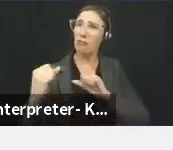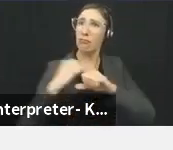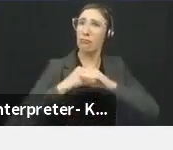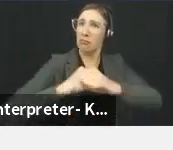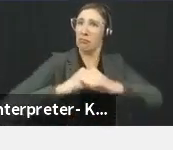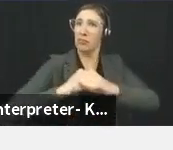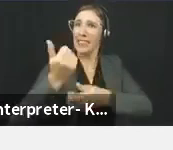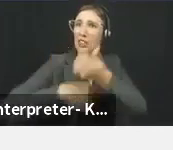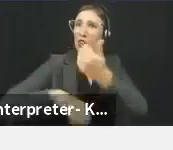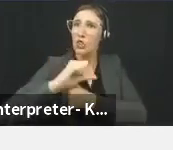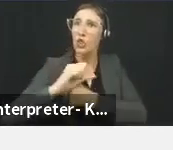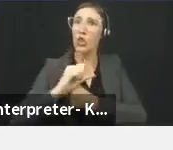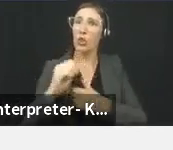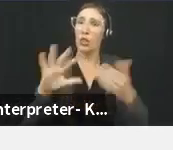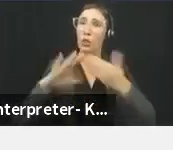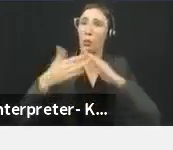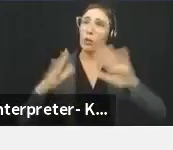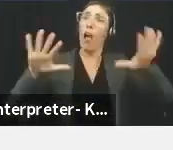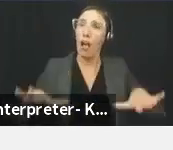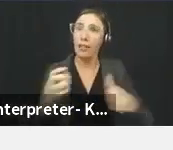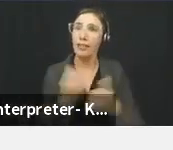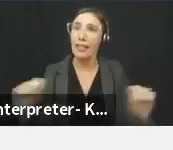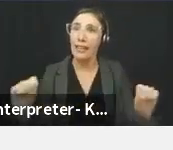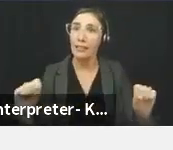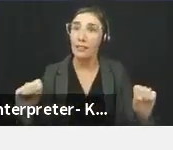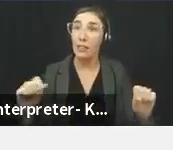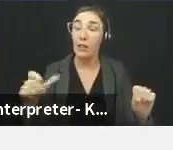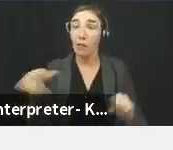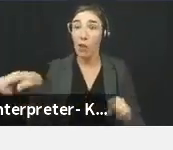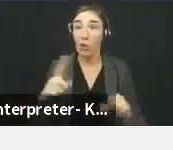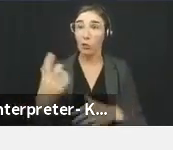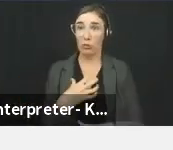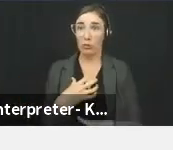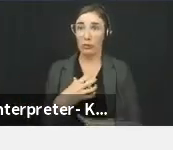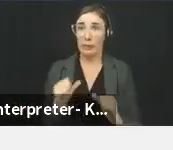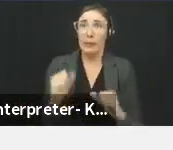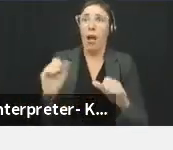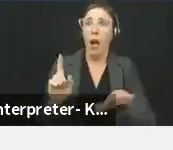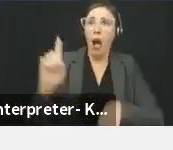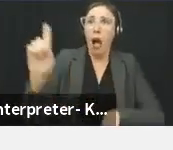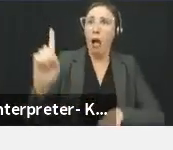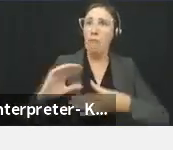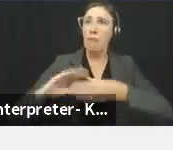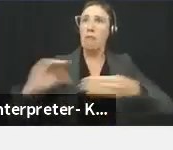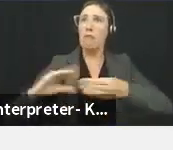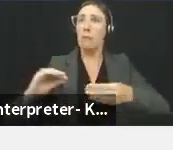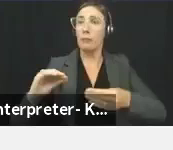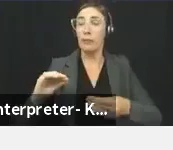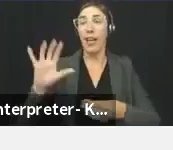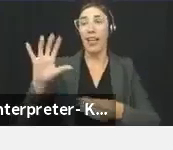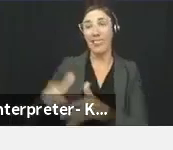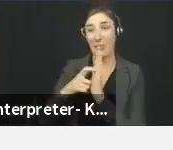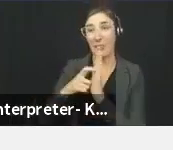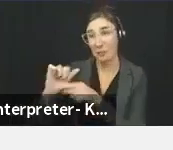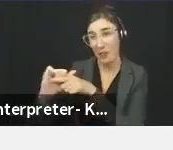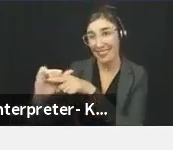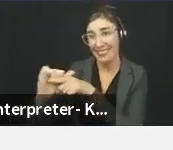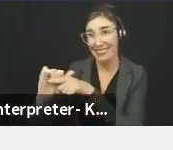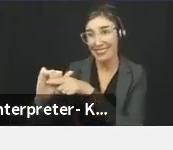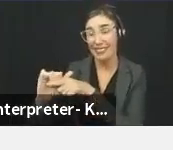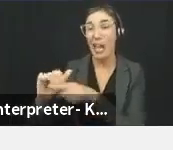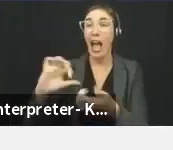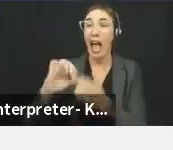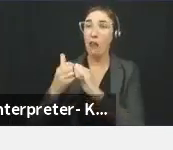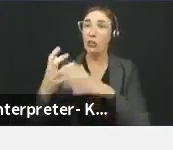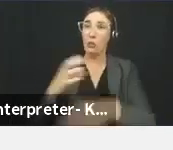safe and inclusive. Being an upstander takes practice and workshops like these allow us to practice our techniques safely, so we're